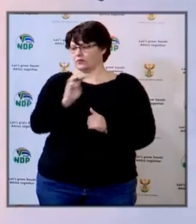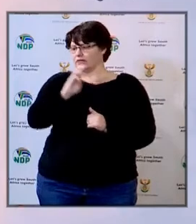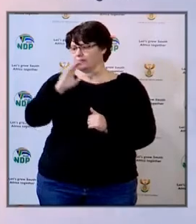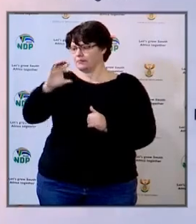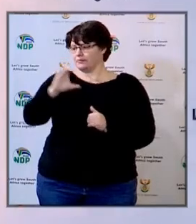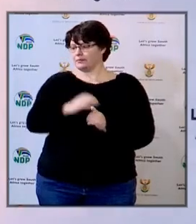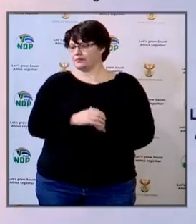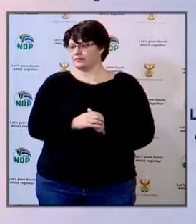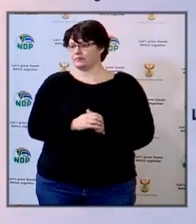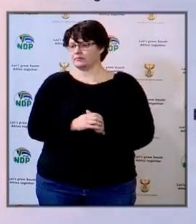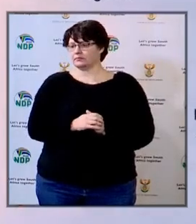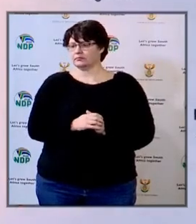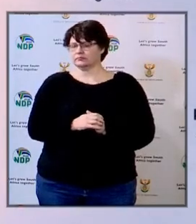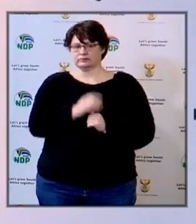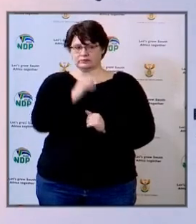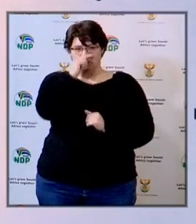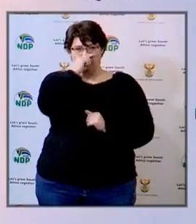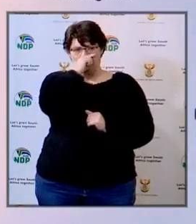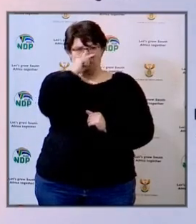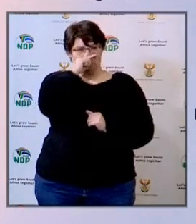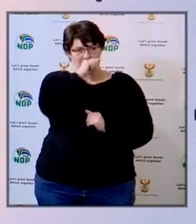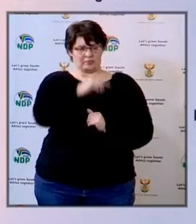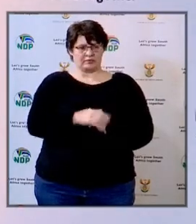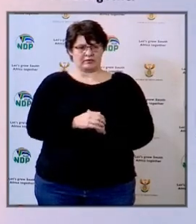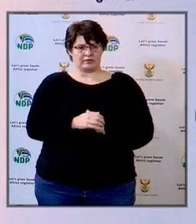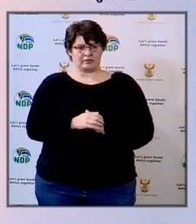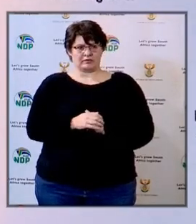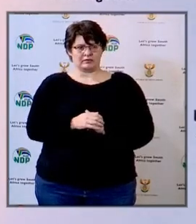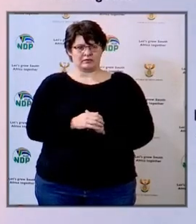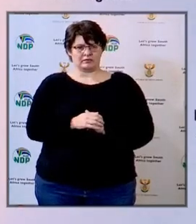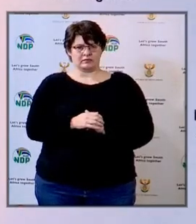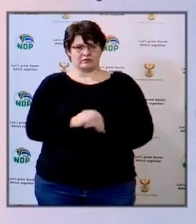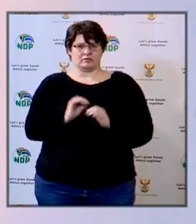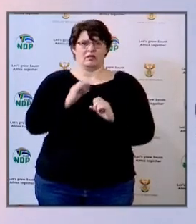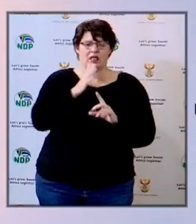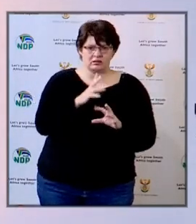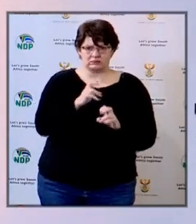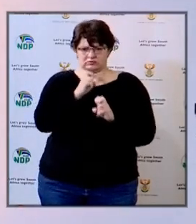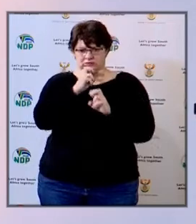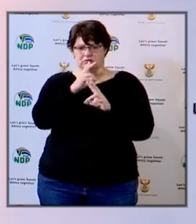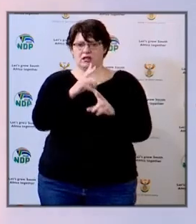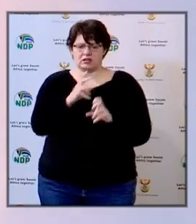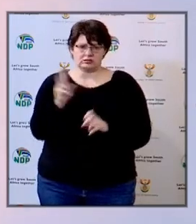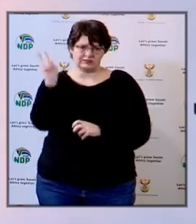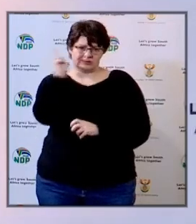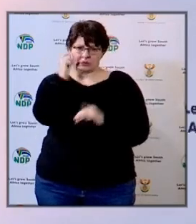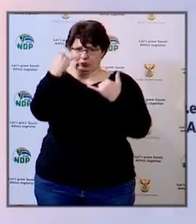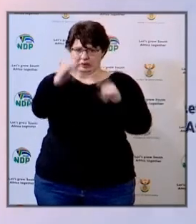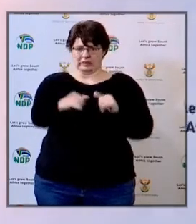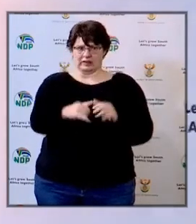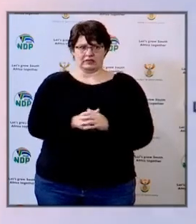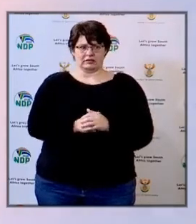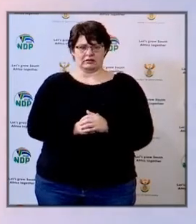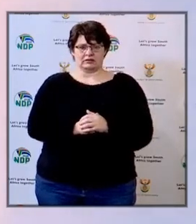Thank you very ahead, please. Good. Thank you, Elijah. Good, thank you, Thank you, Elijah.